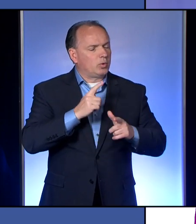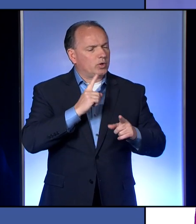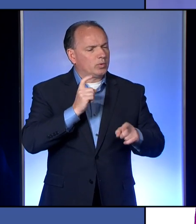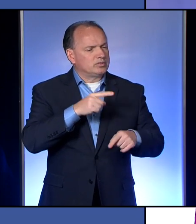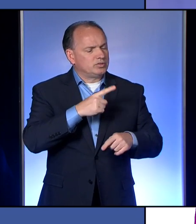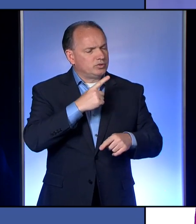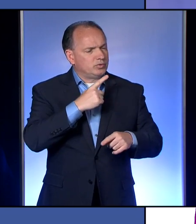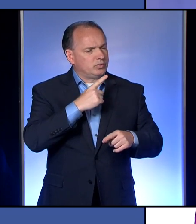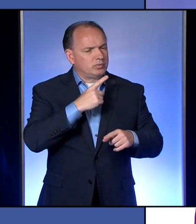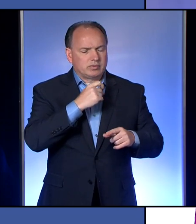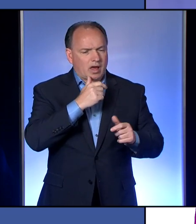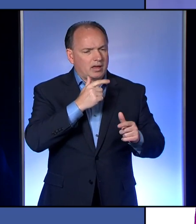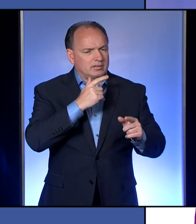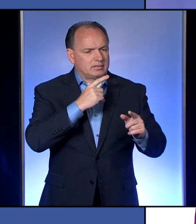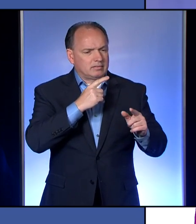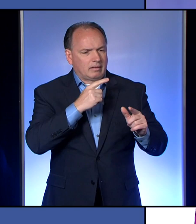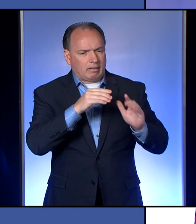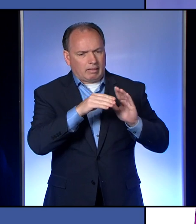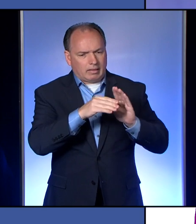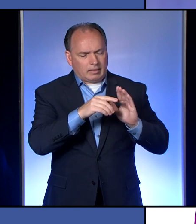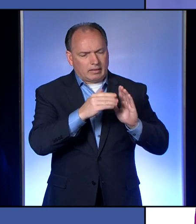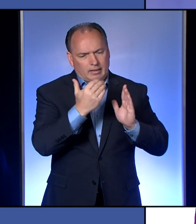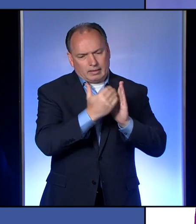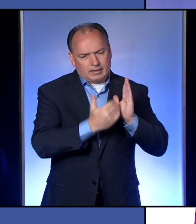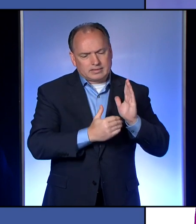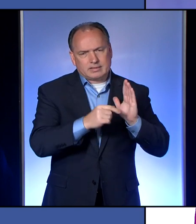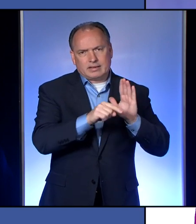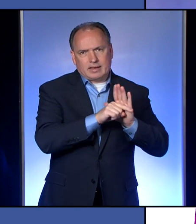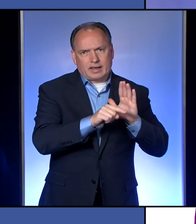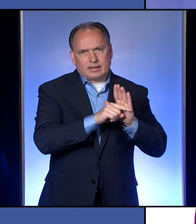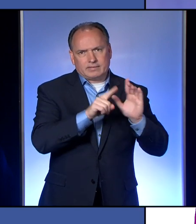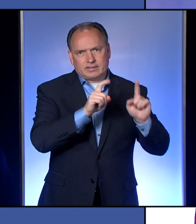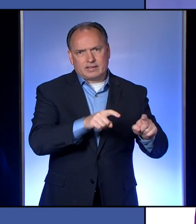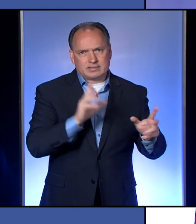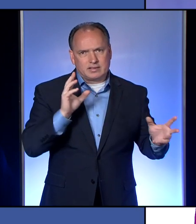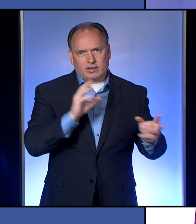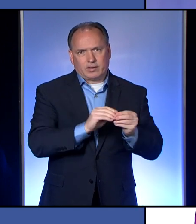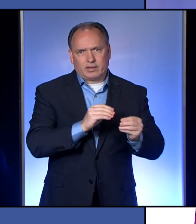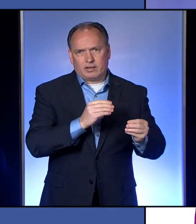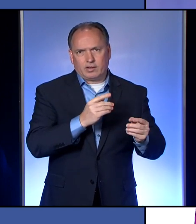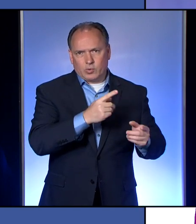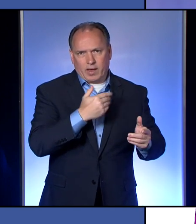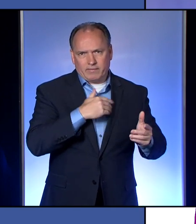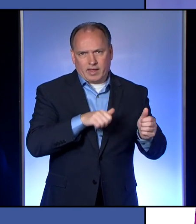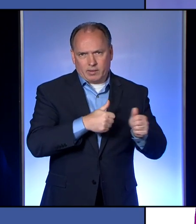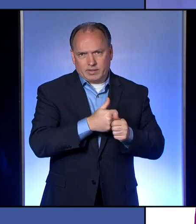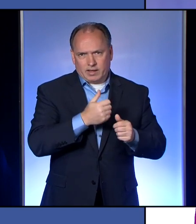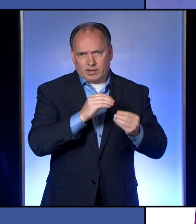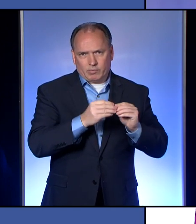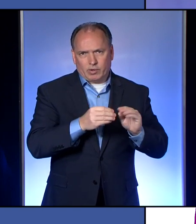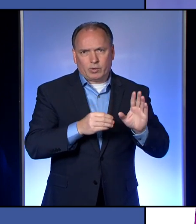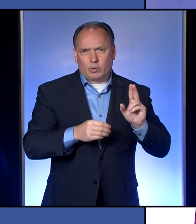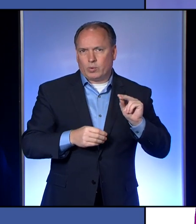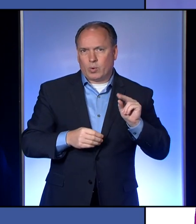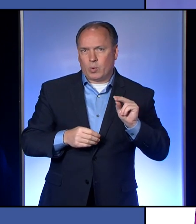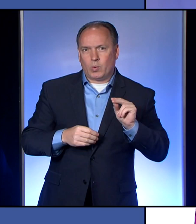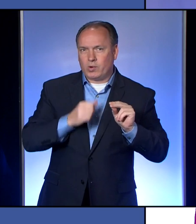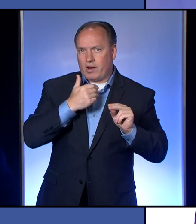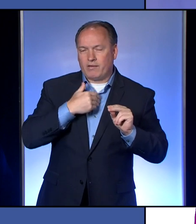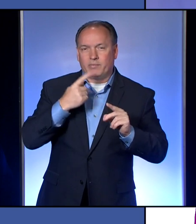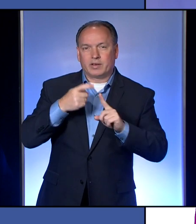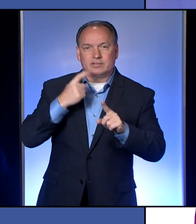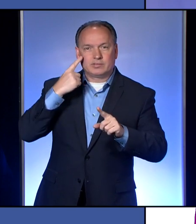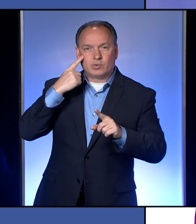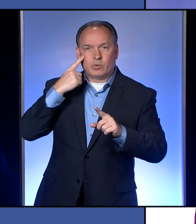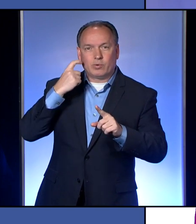I heard you list the negative test. Do you have a number for an updated number for that? We don't because we get that negative test number normally from the